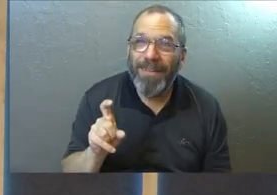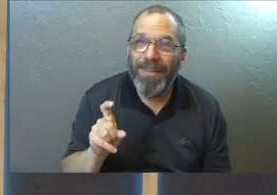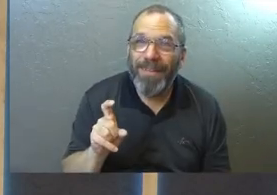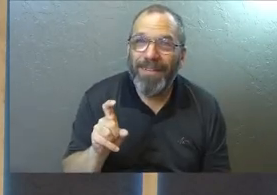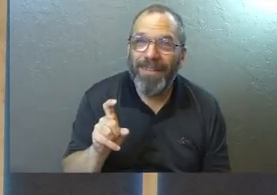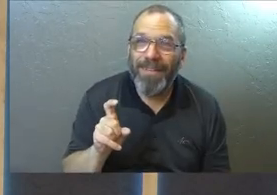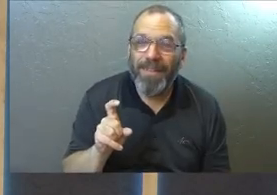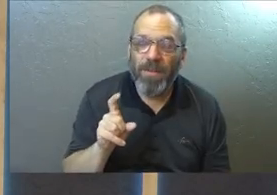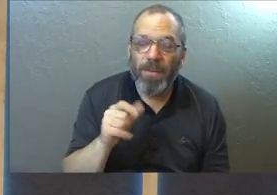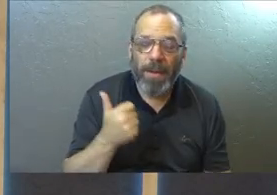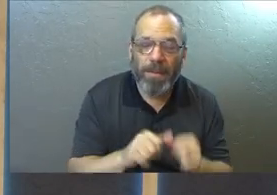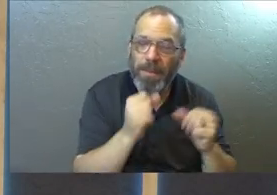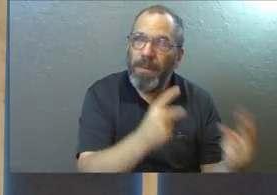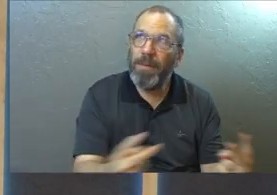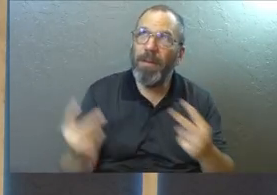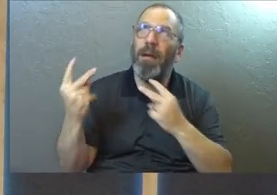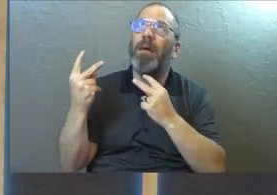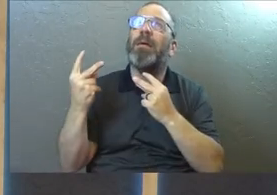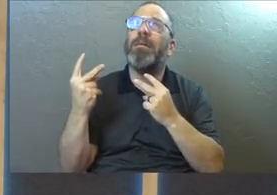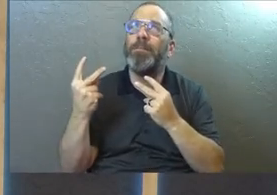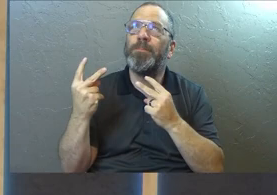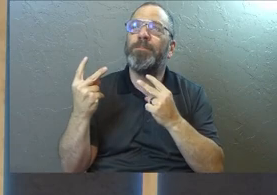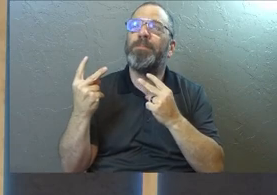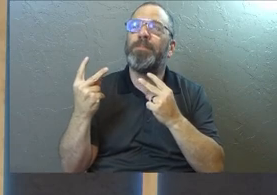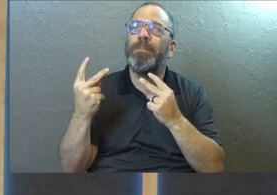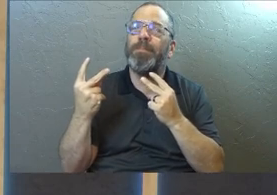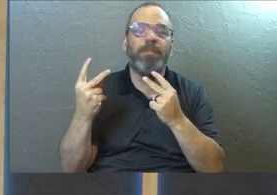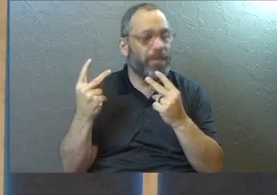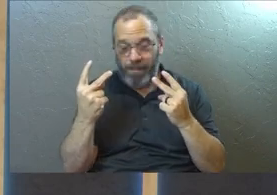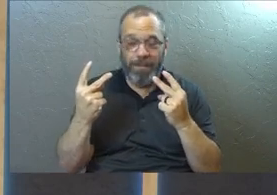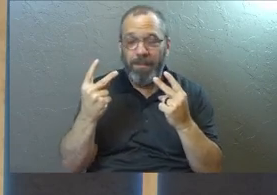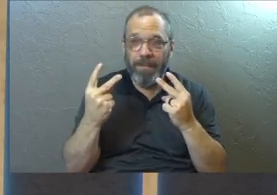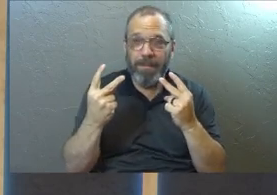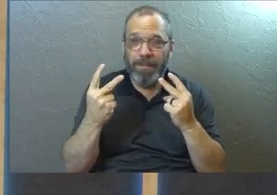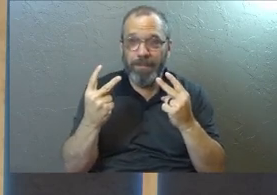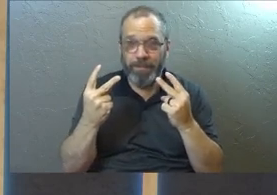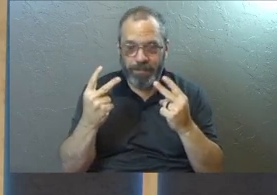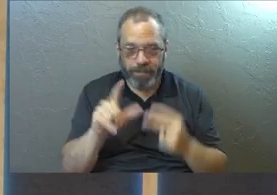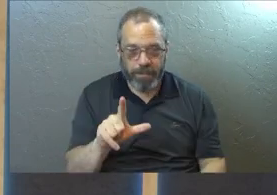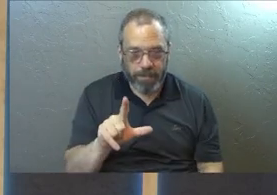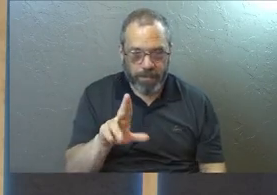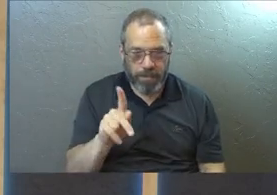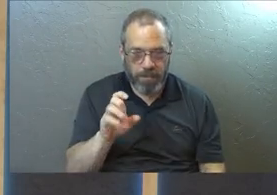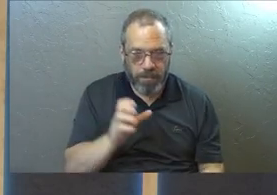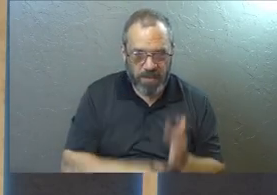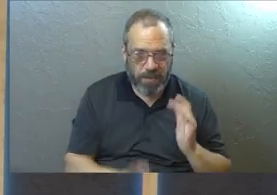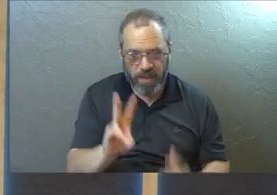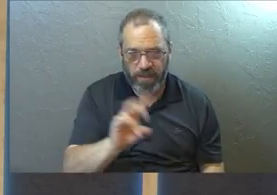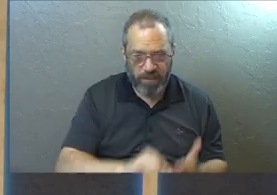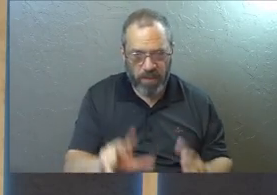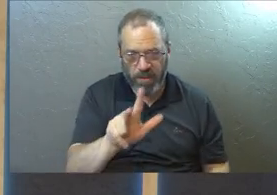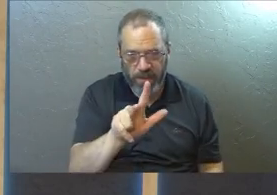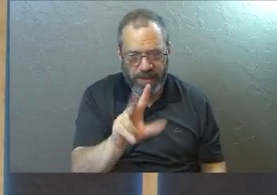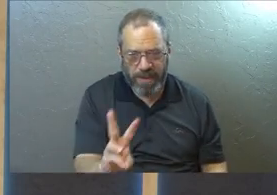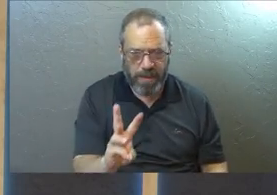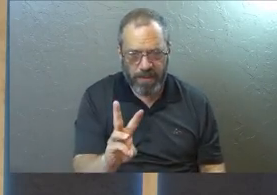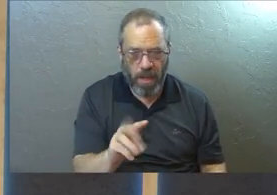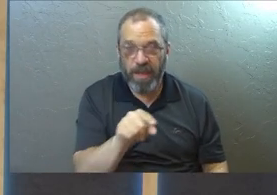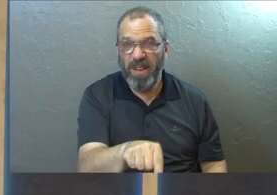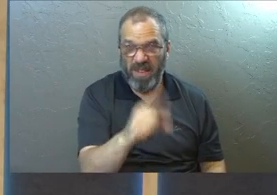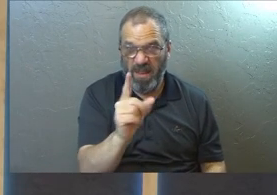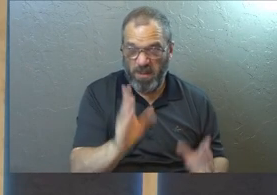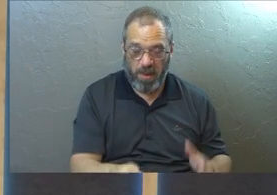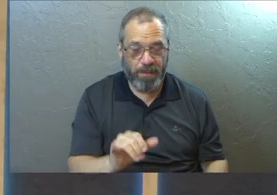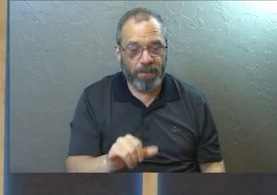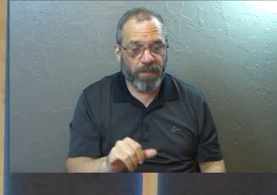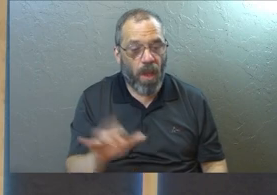God took me back there and it blew my mind. Luke 7 36. Here's someone else who was blown away